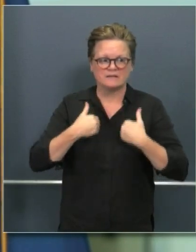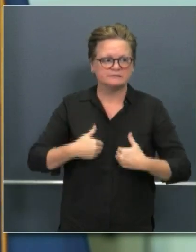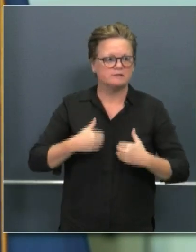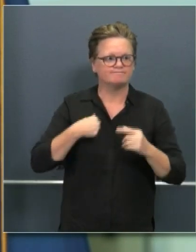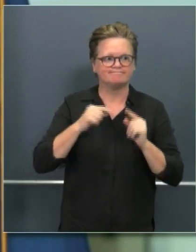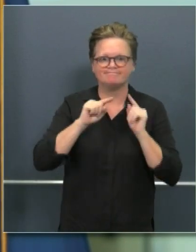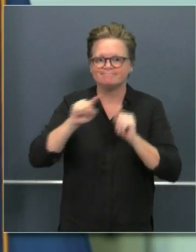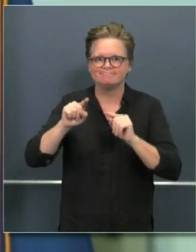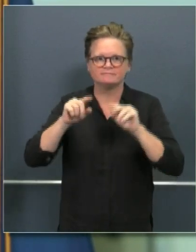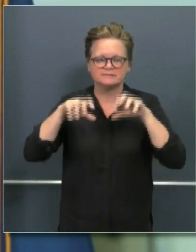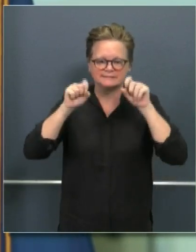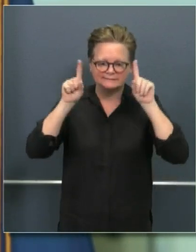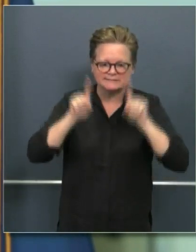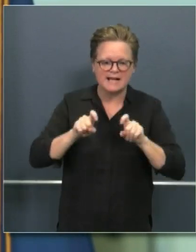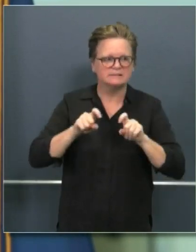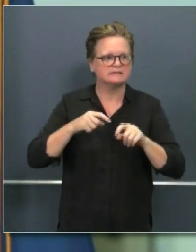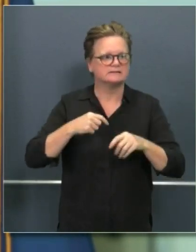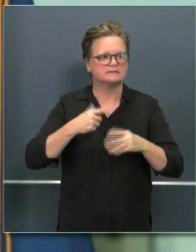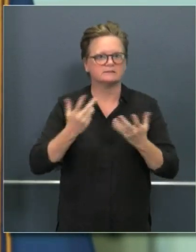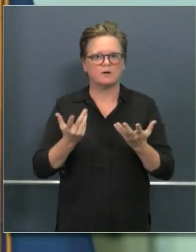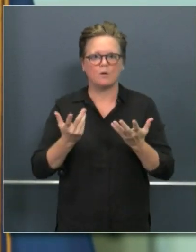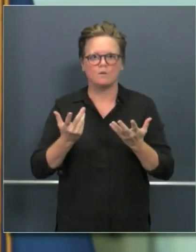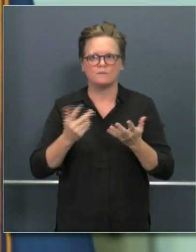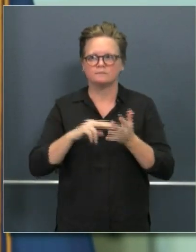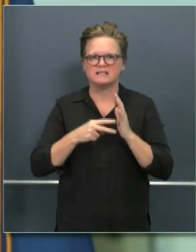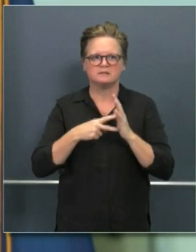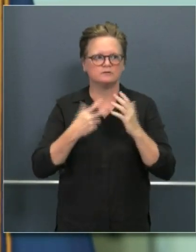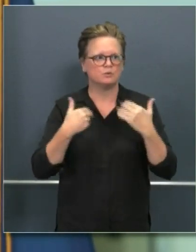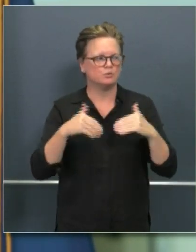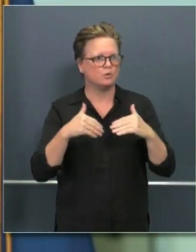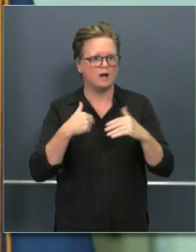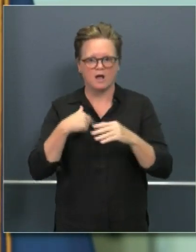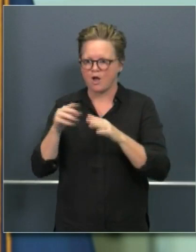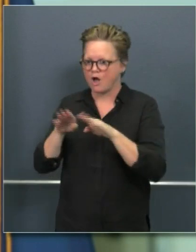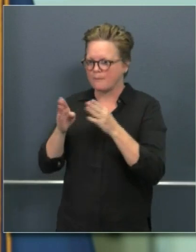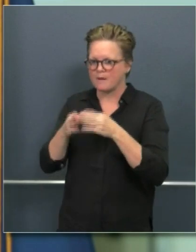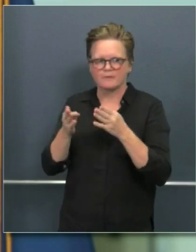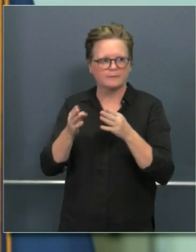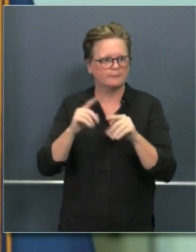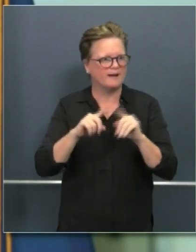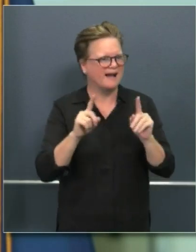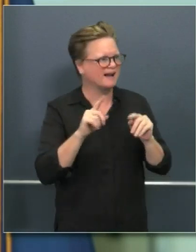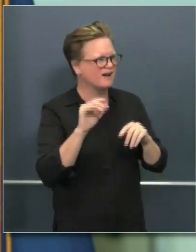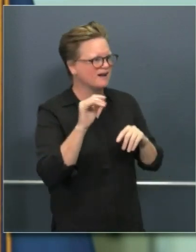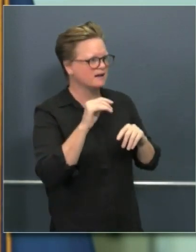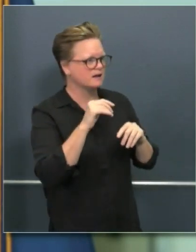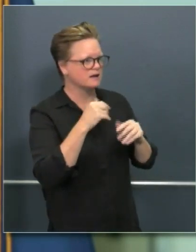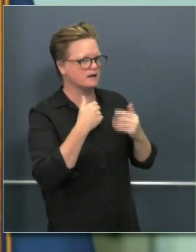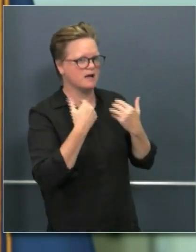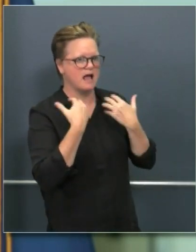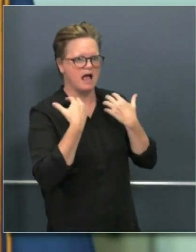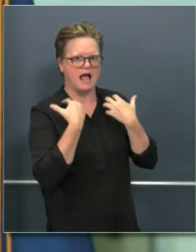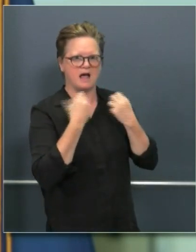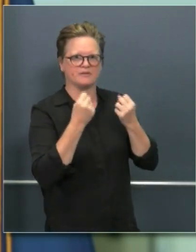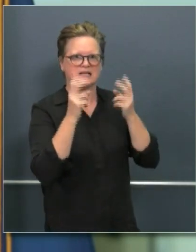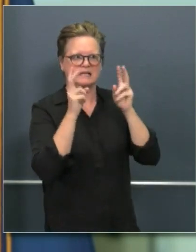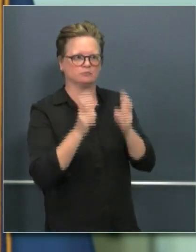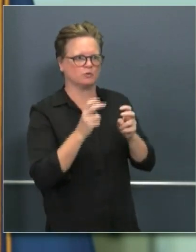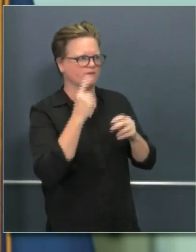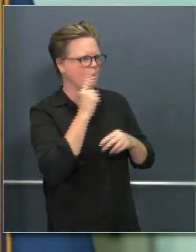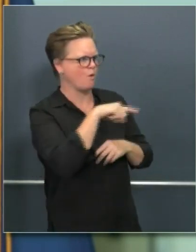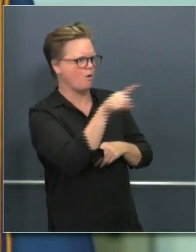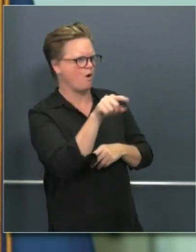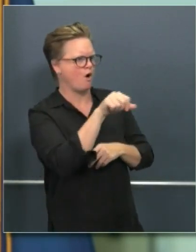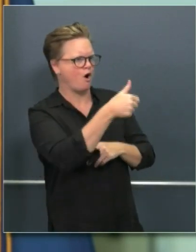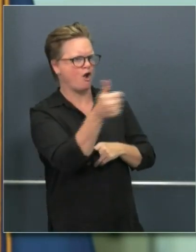of health also must be considered. This is not an economic question. It's a health question broadly defined. This state is